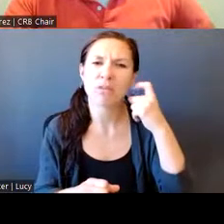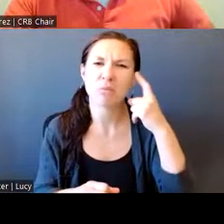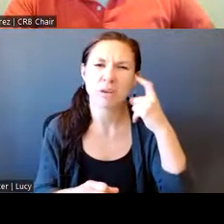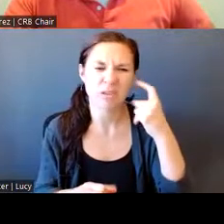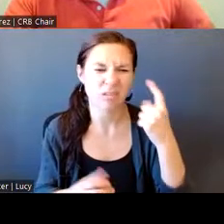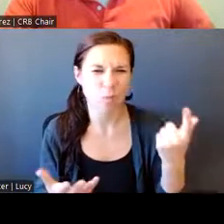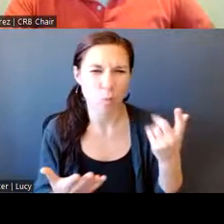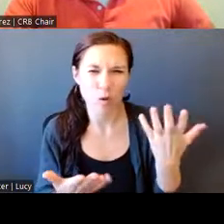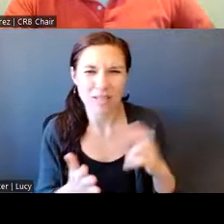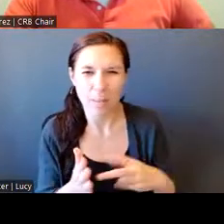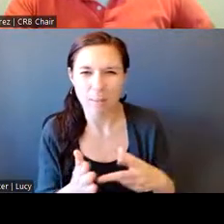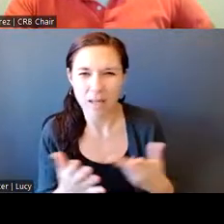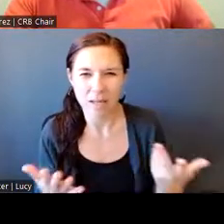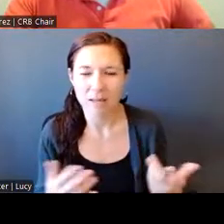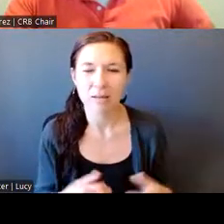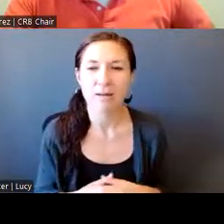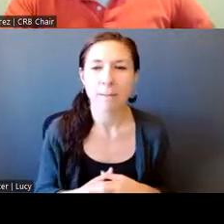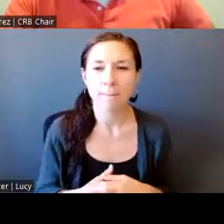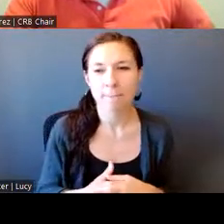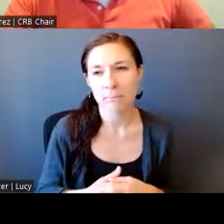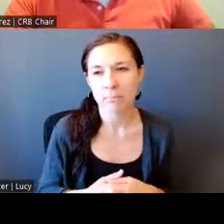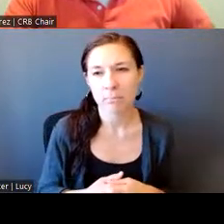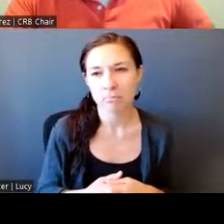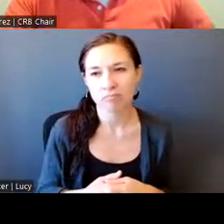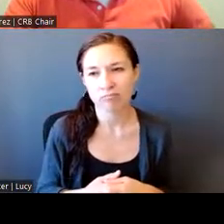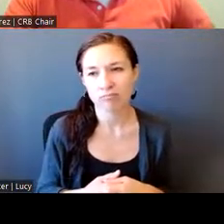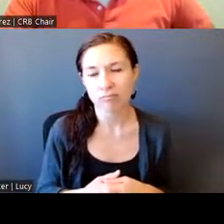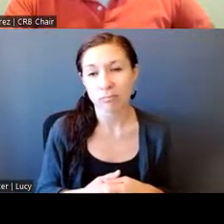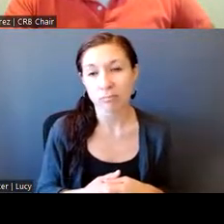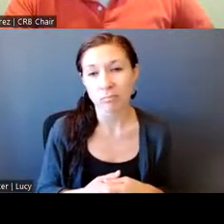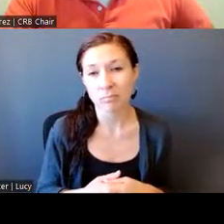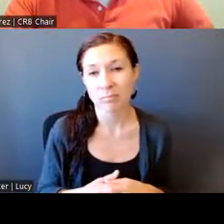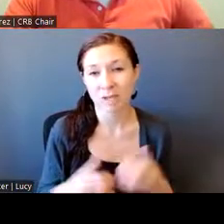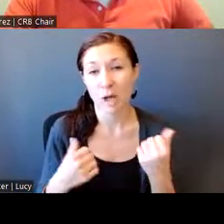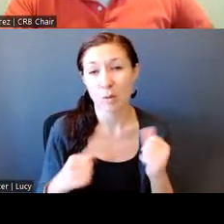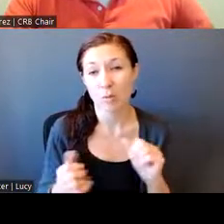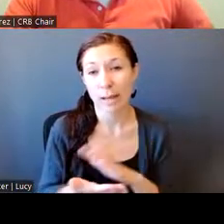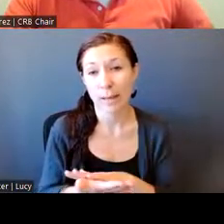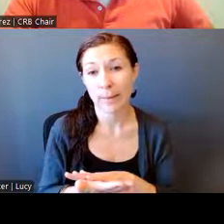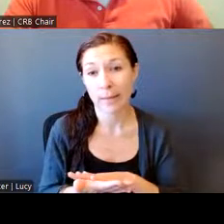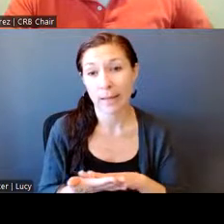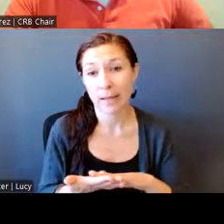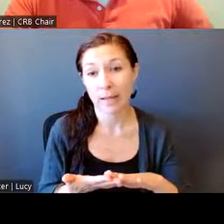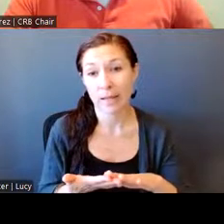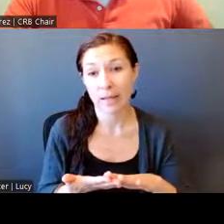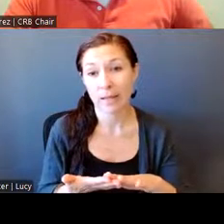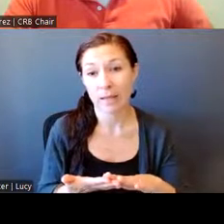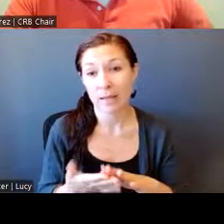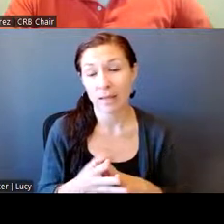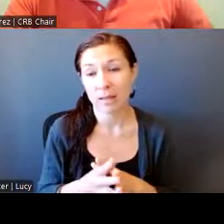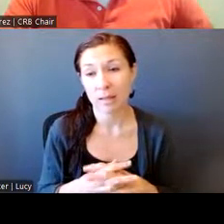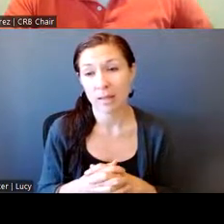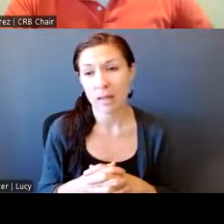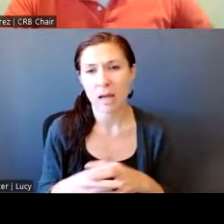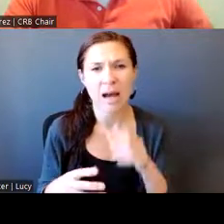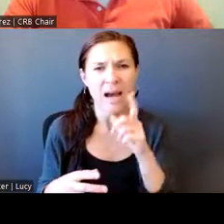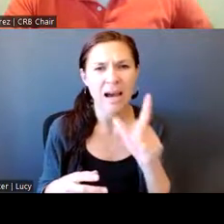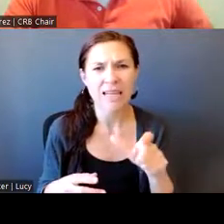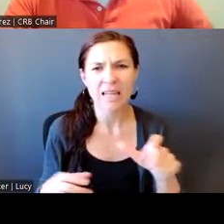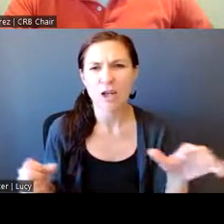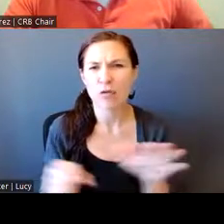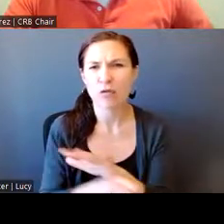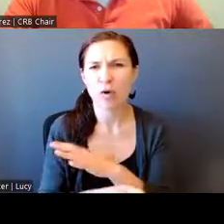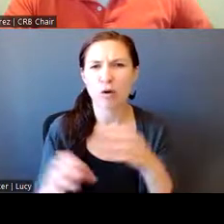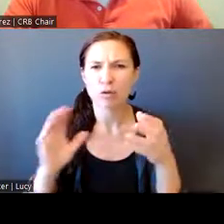I'm trying to be very nice in this. I didn't need all, I didn't need the narrative. What I wanted to know was the data.